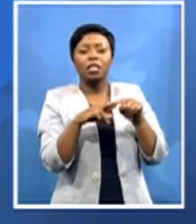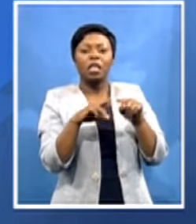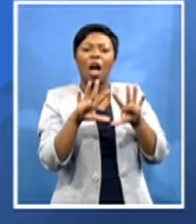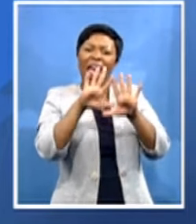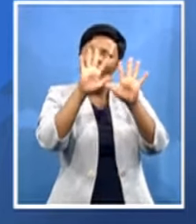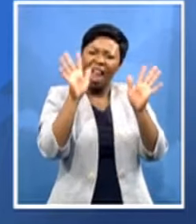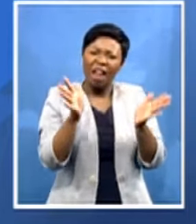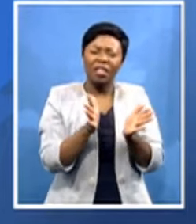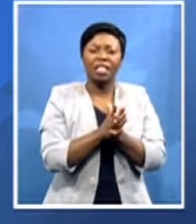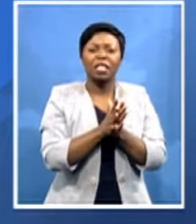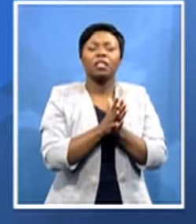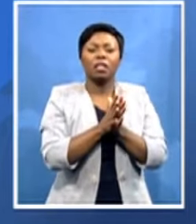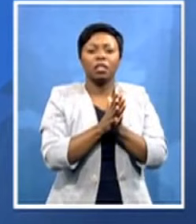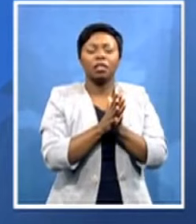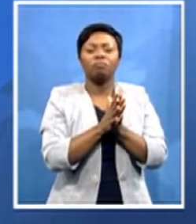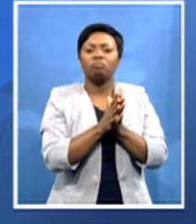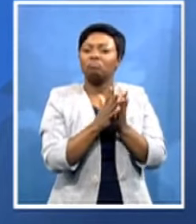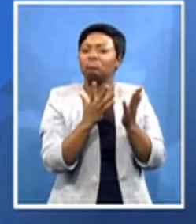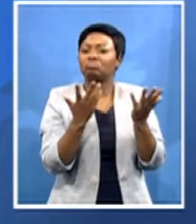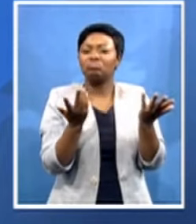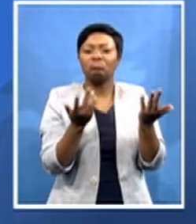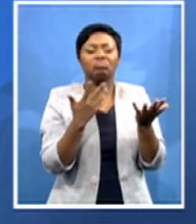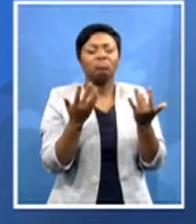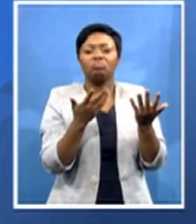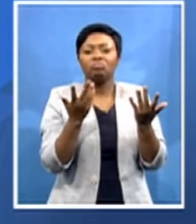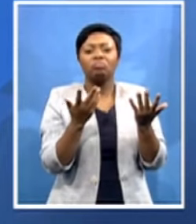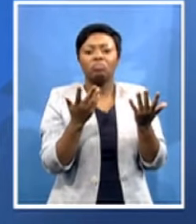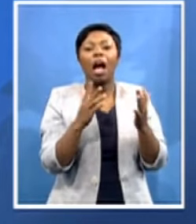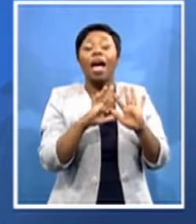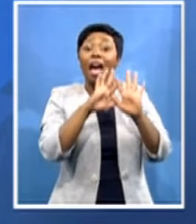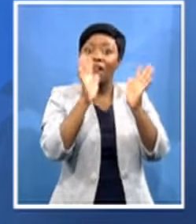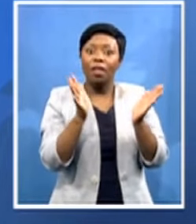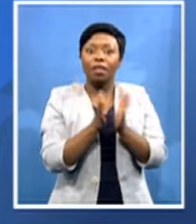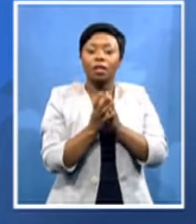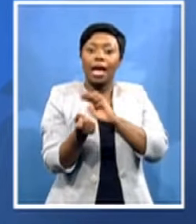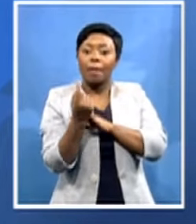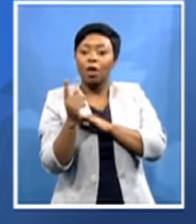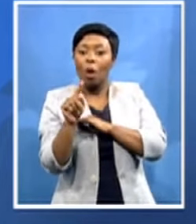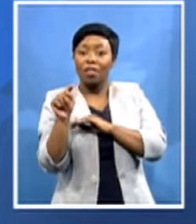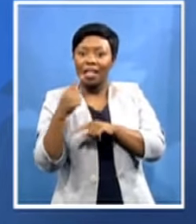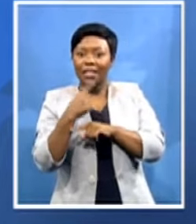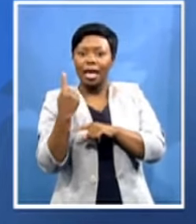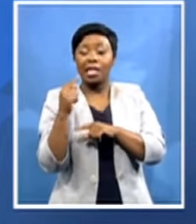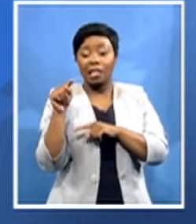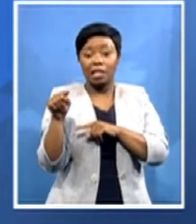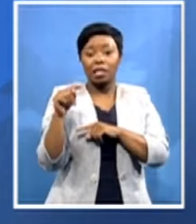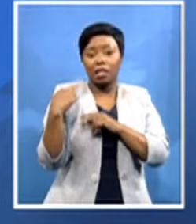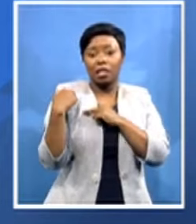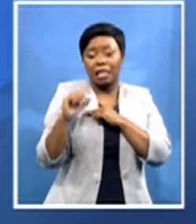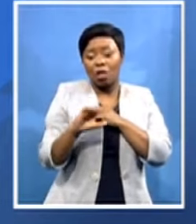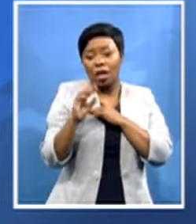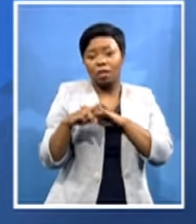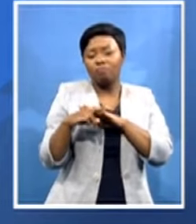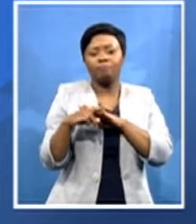the what to give all what will take place on the day it's about the uh plenary that will sit down agree